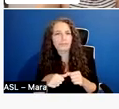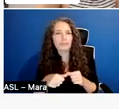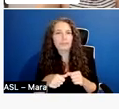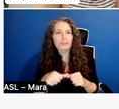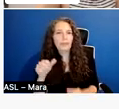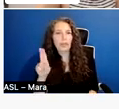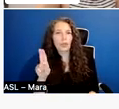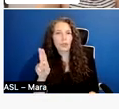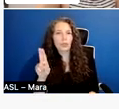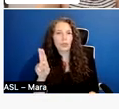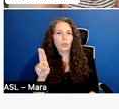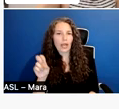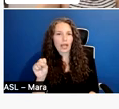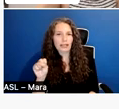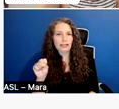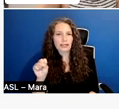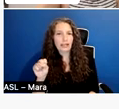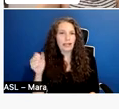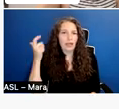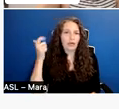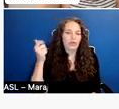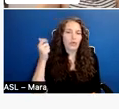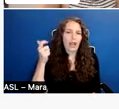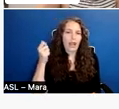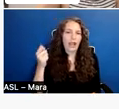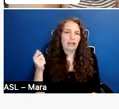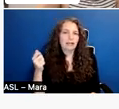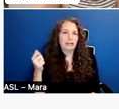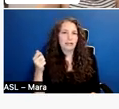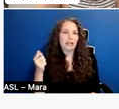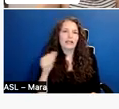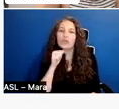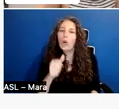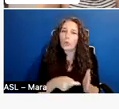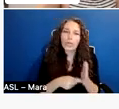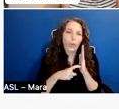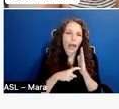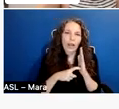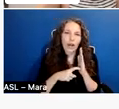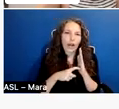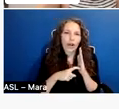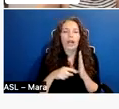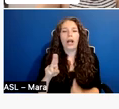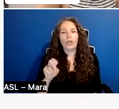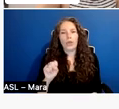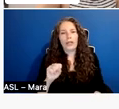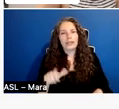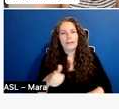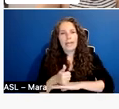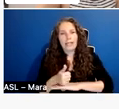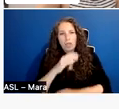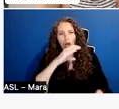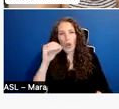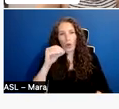require a U S based co-producer in order for you to qualify for our financing. We get a lot of questions from filmmakers